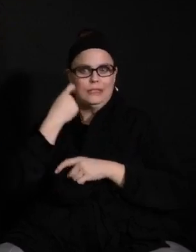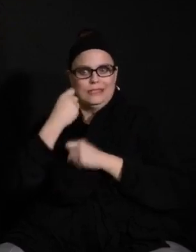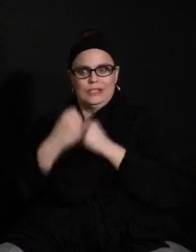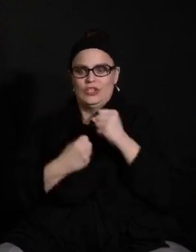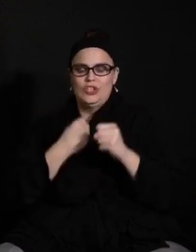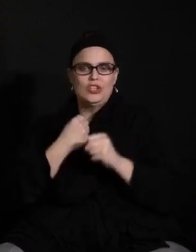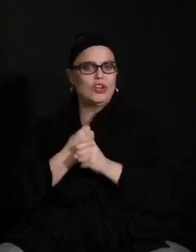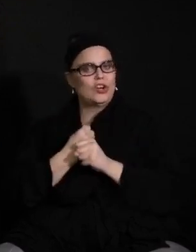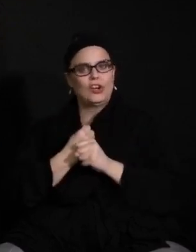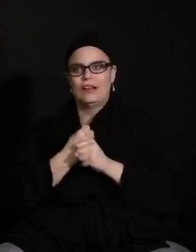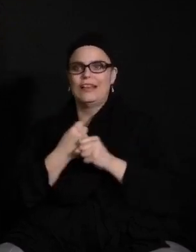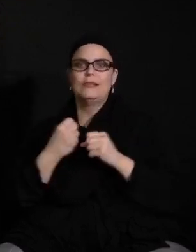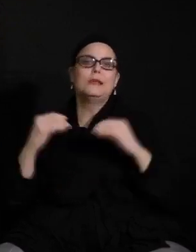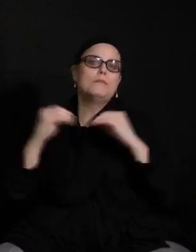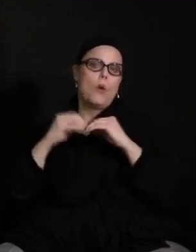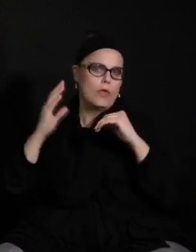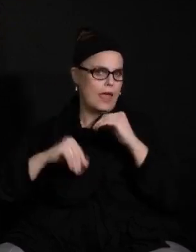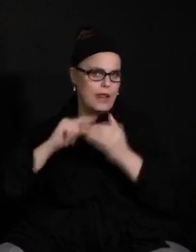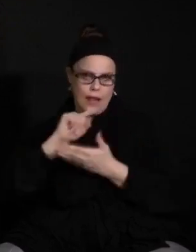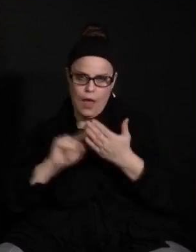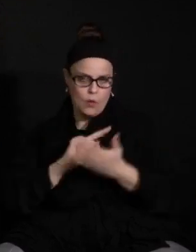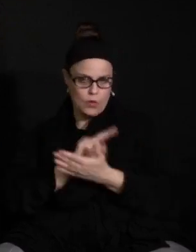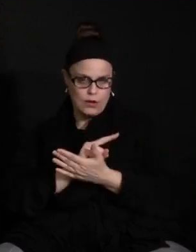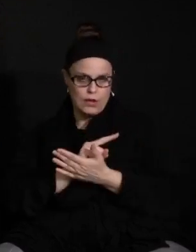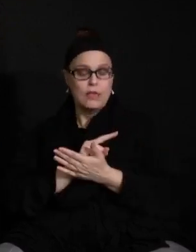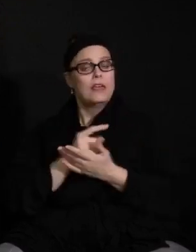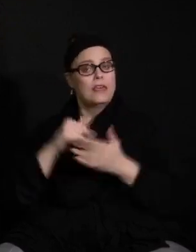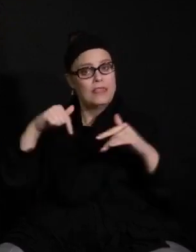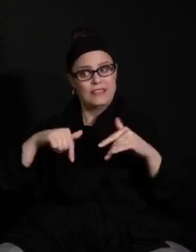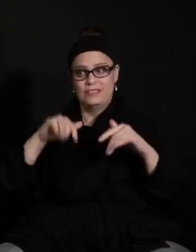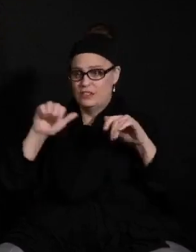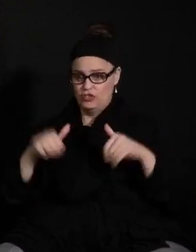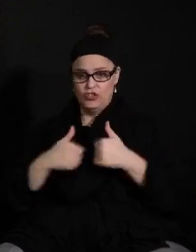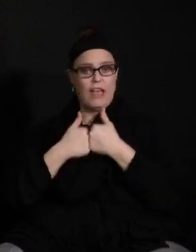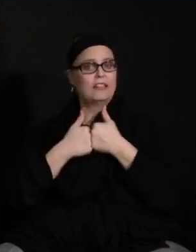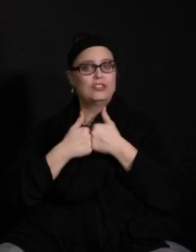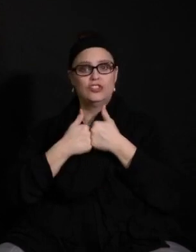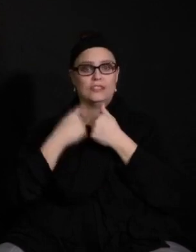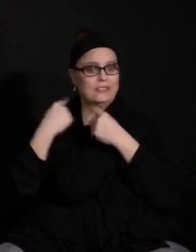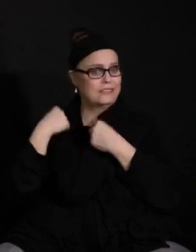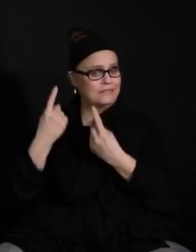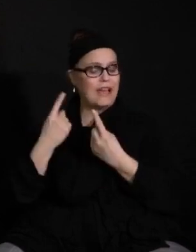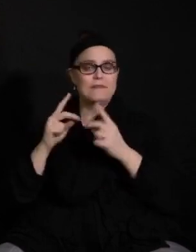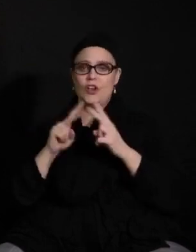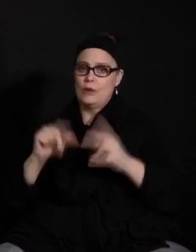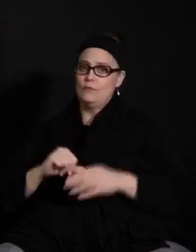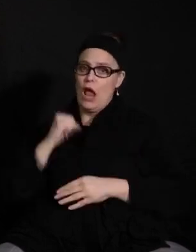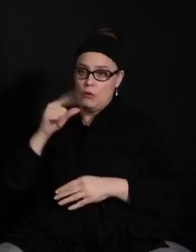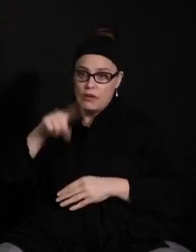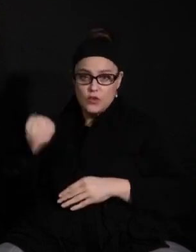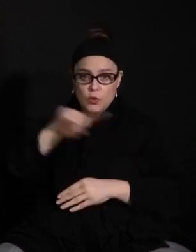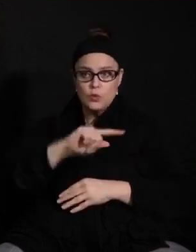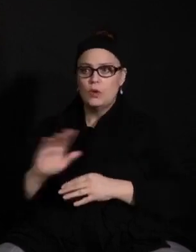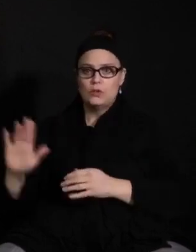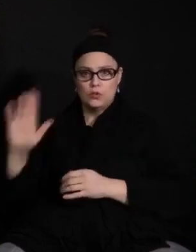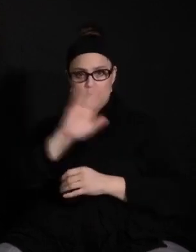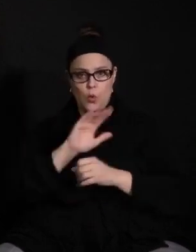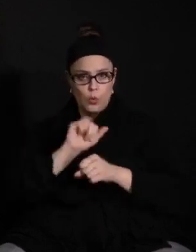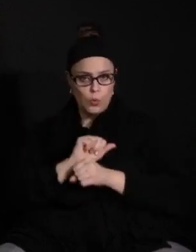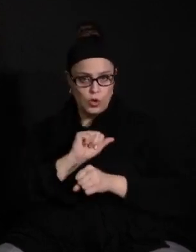and yet even within those challenges I found so many times to be proud of you, proud of the work that you're doing,